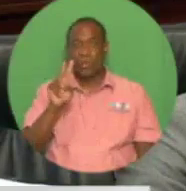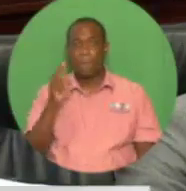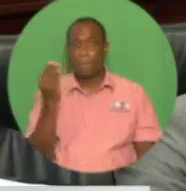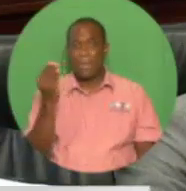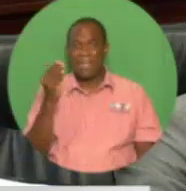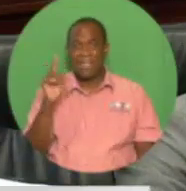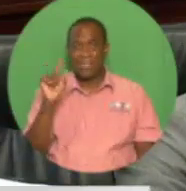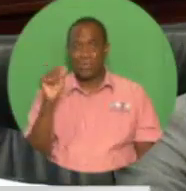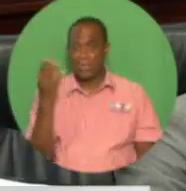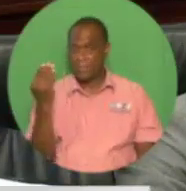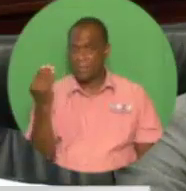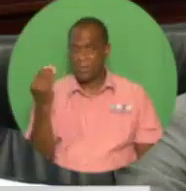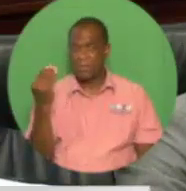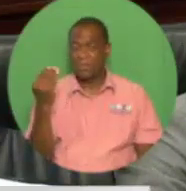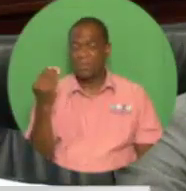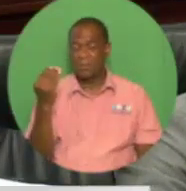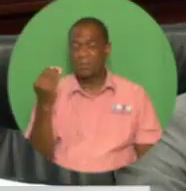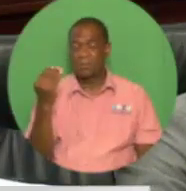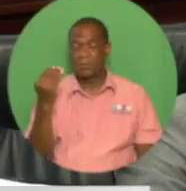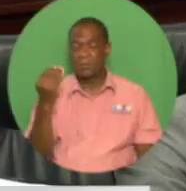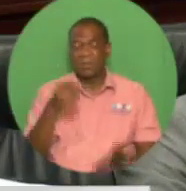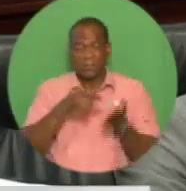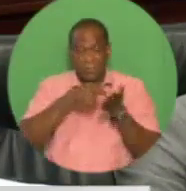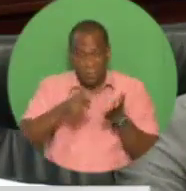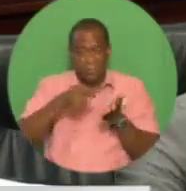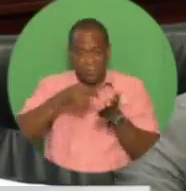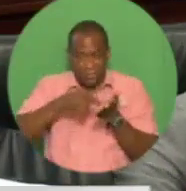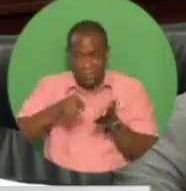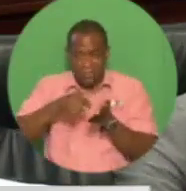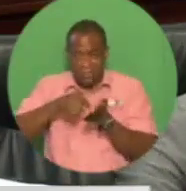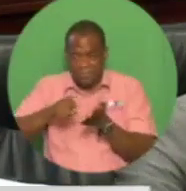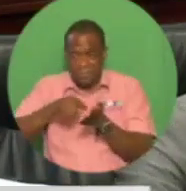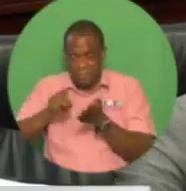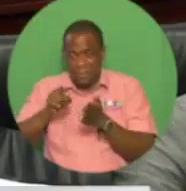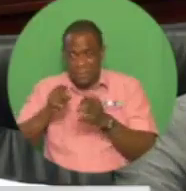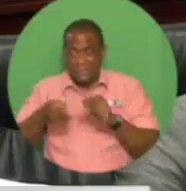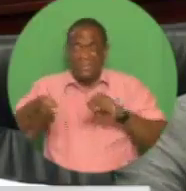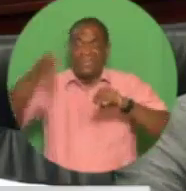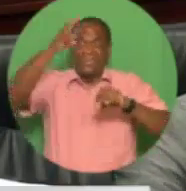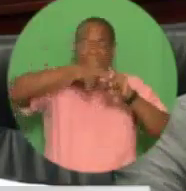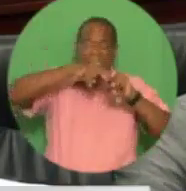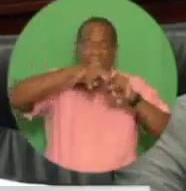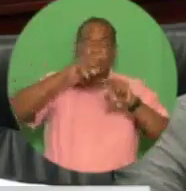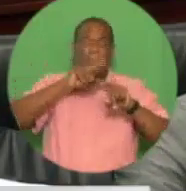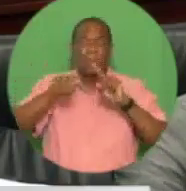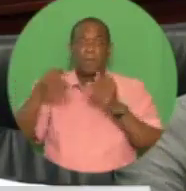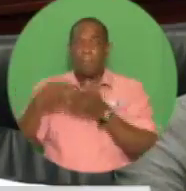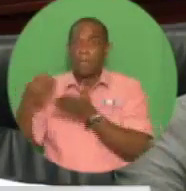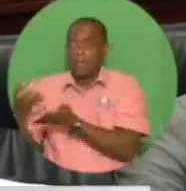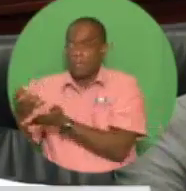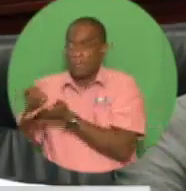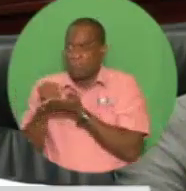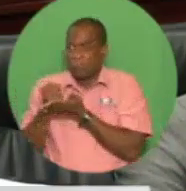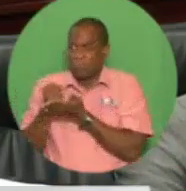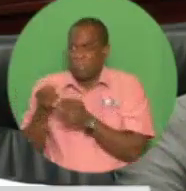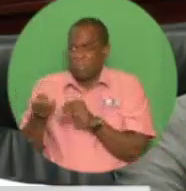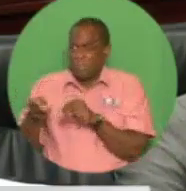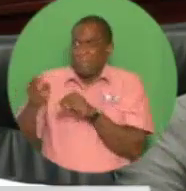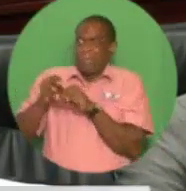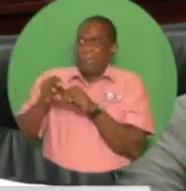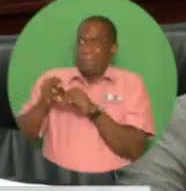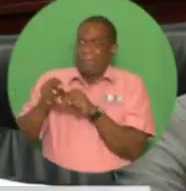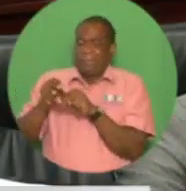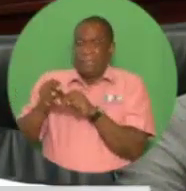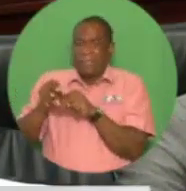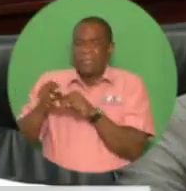while expenditure increased exponentially, revenue only averaged $53 billion, with a low of $52.8